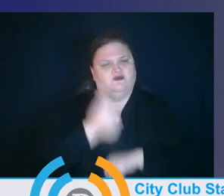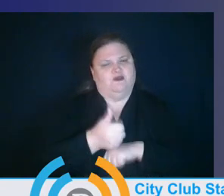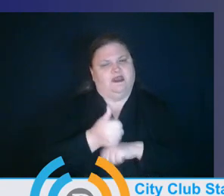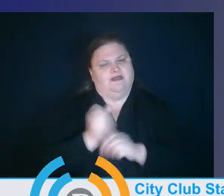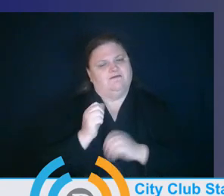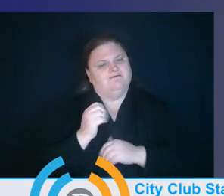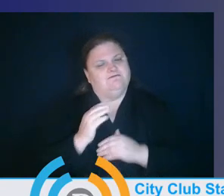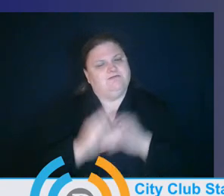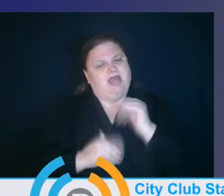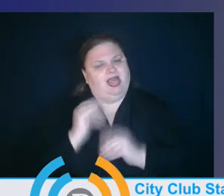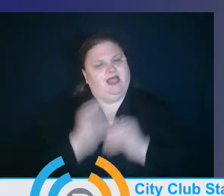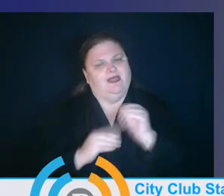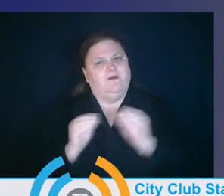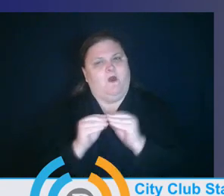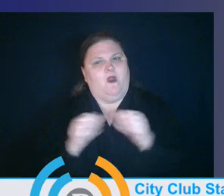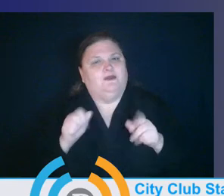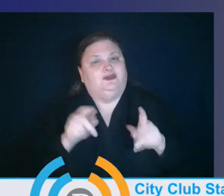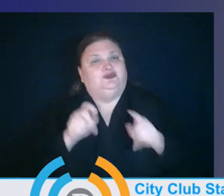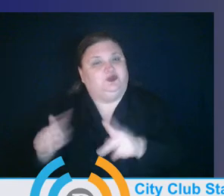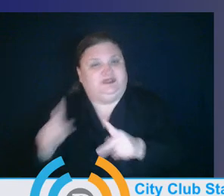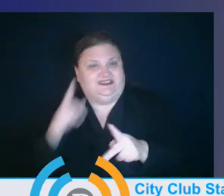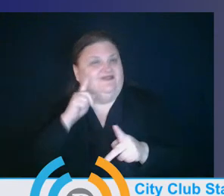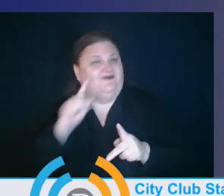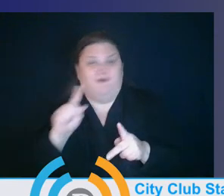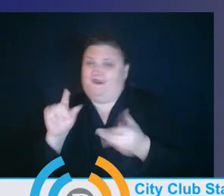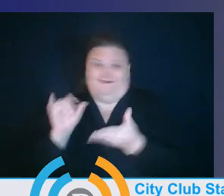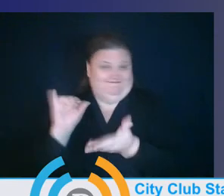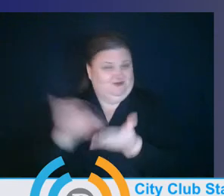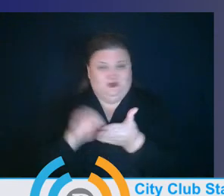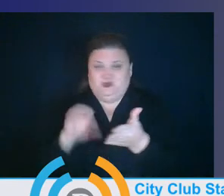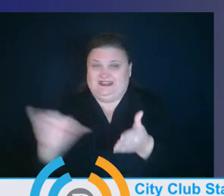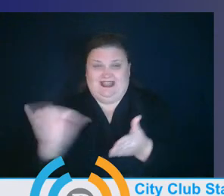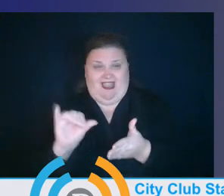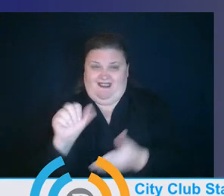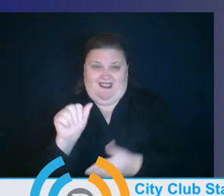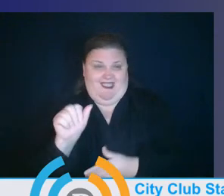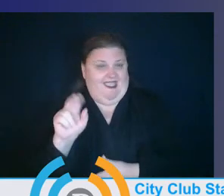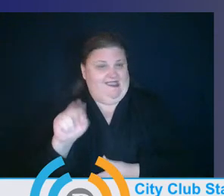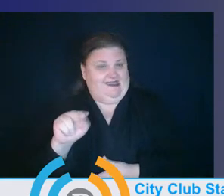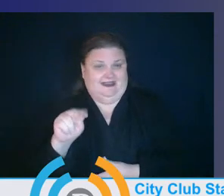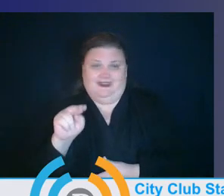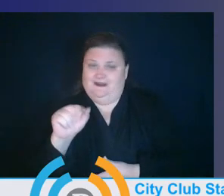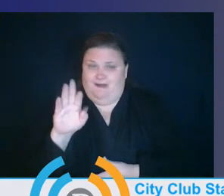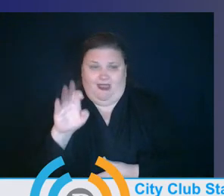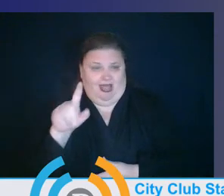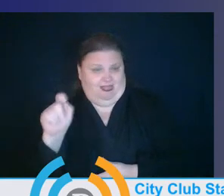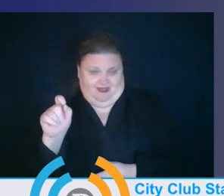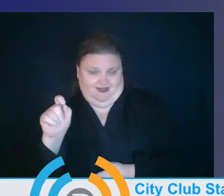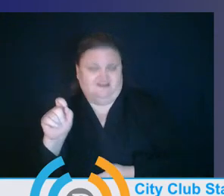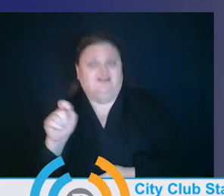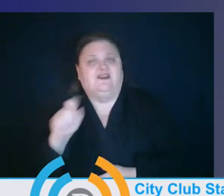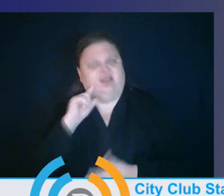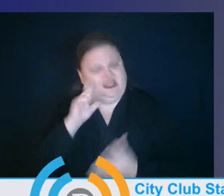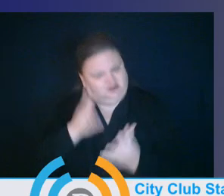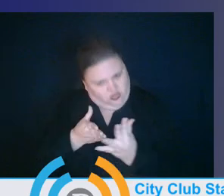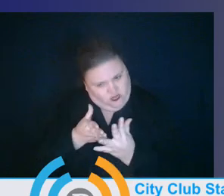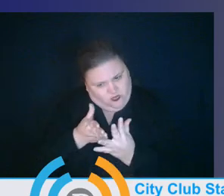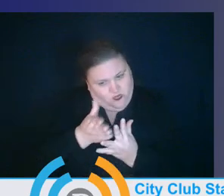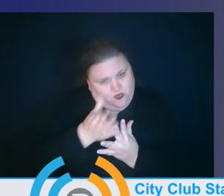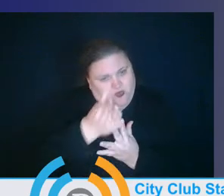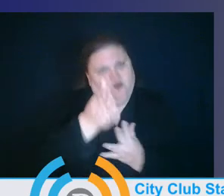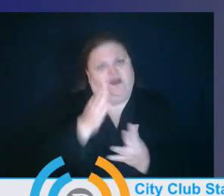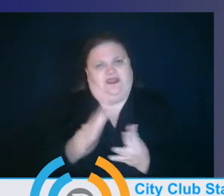and opportunity for more students like Annabelle to have that experience, I think that carries them in through their, through their, um, school careers and their lives.